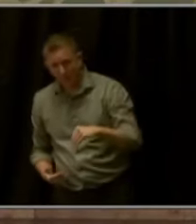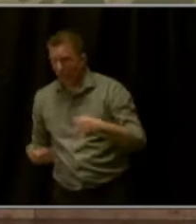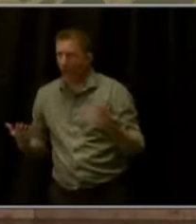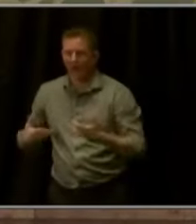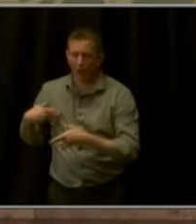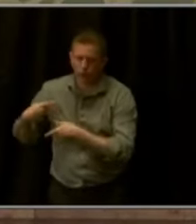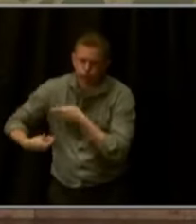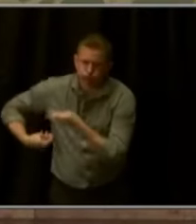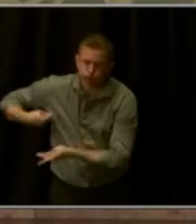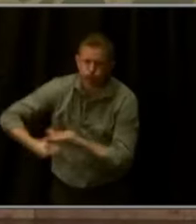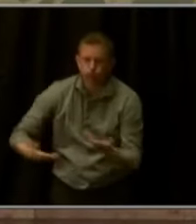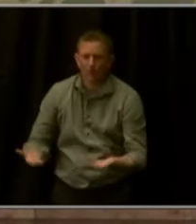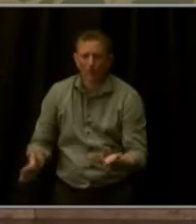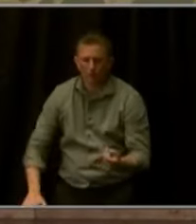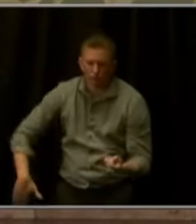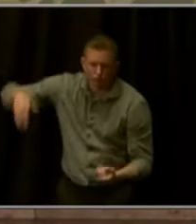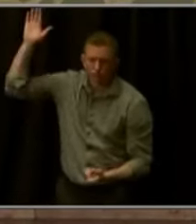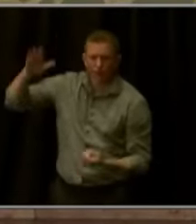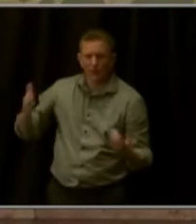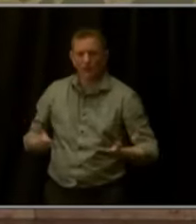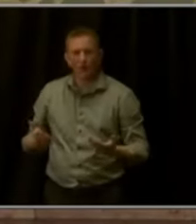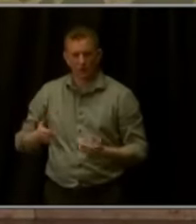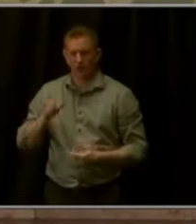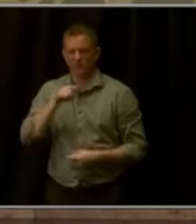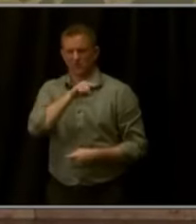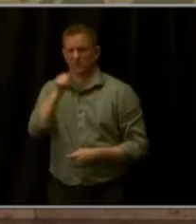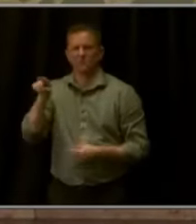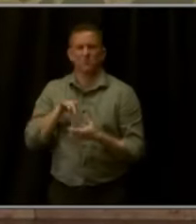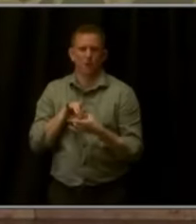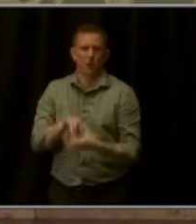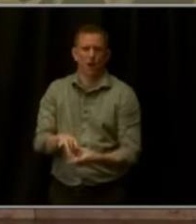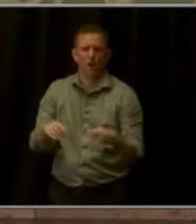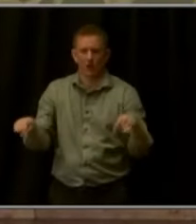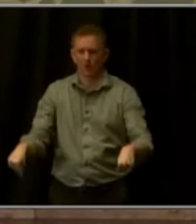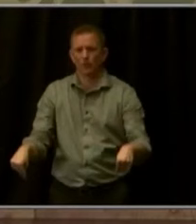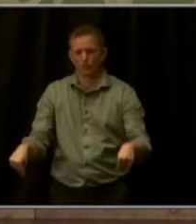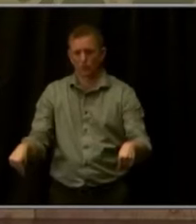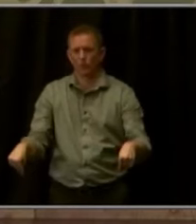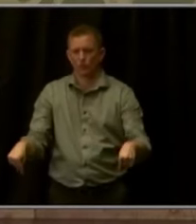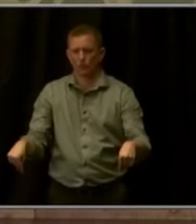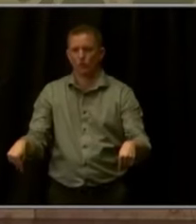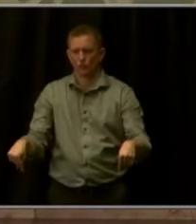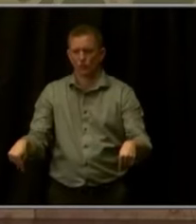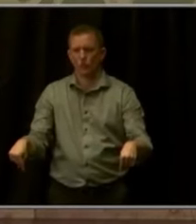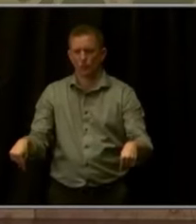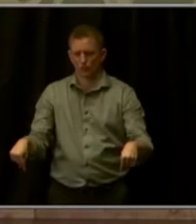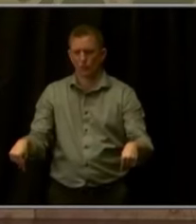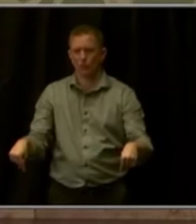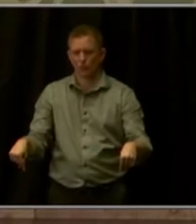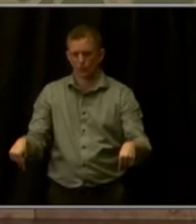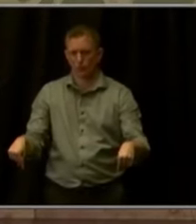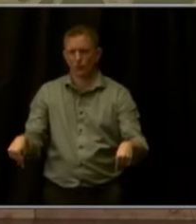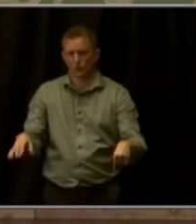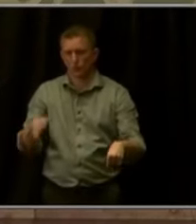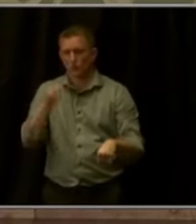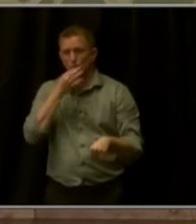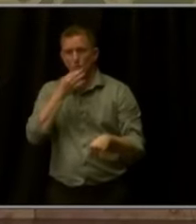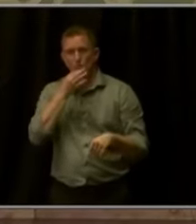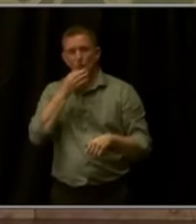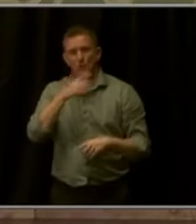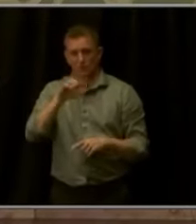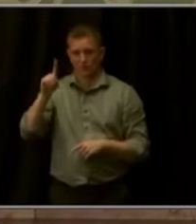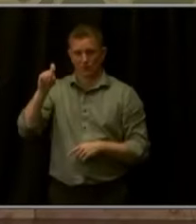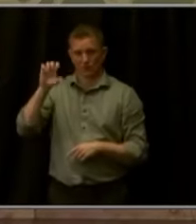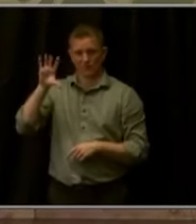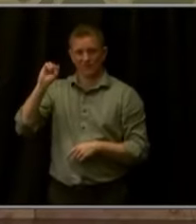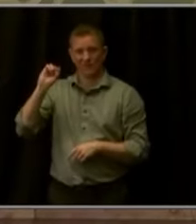you belong. And as we get closer to Colorado's sesquicentennial, 150th birthday, remember we all